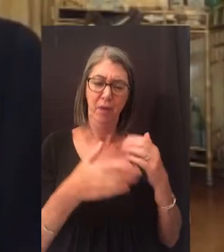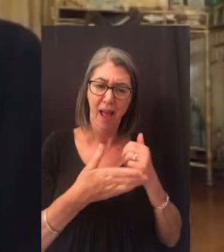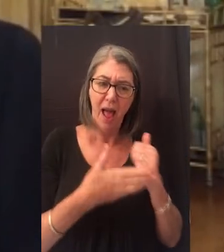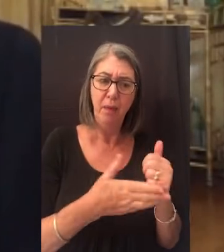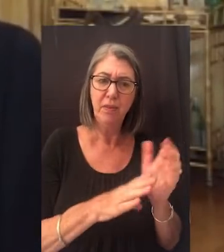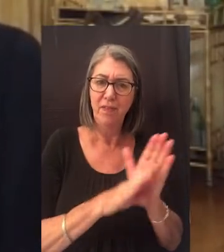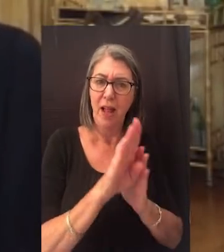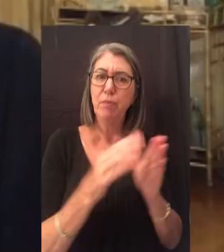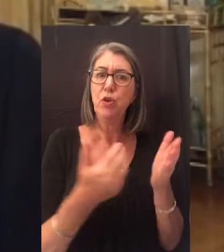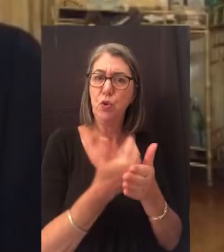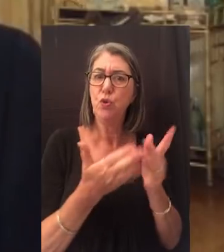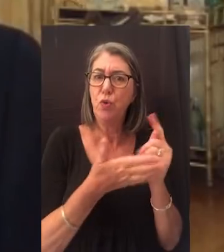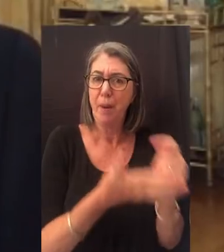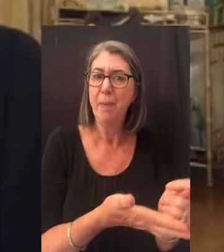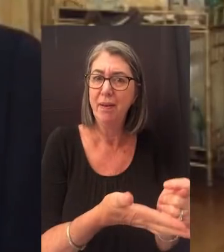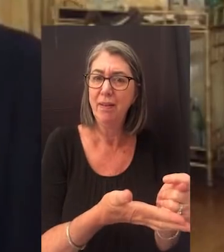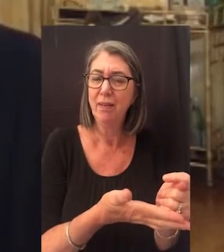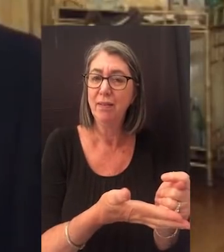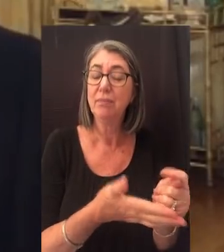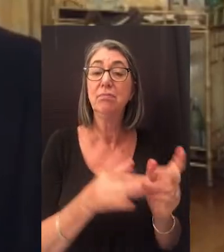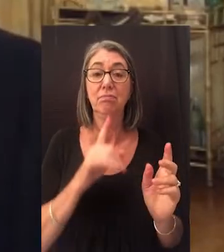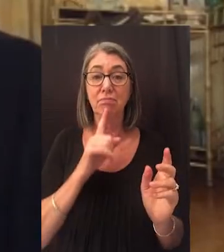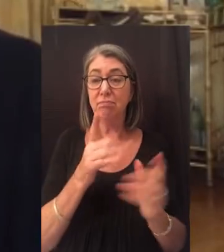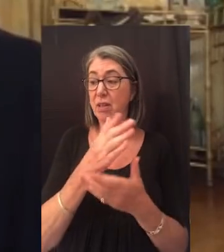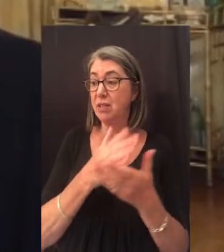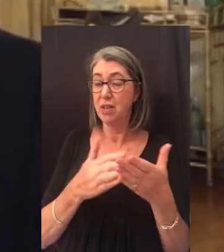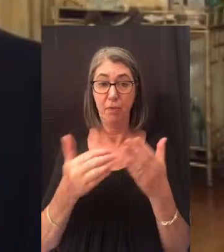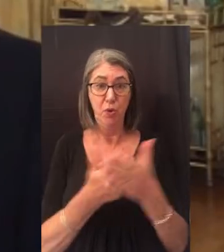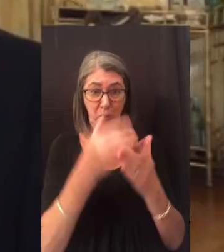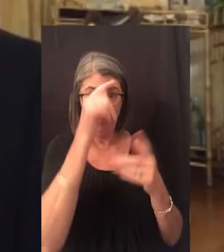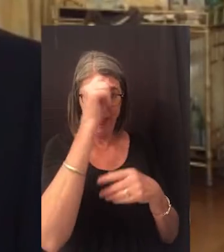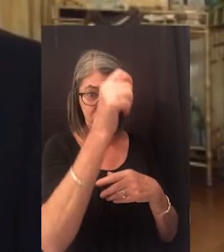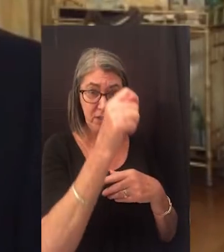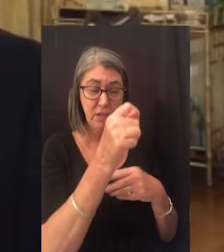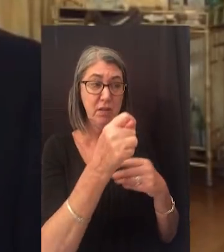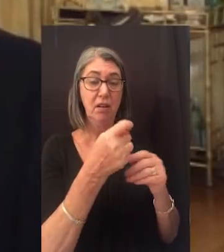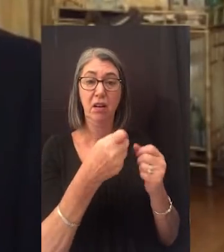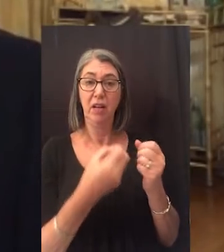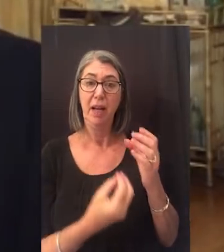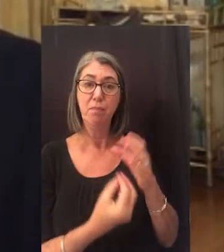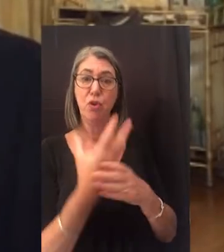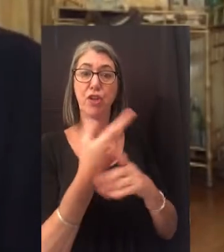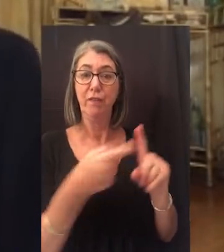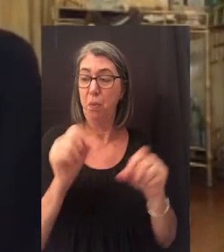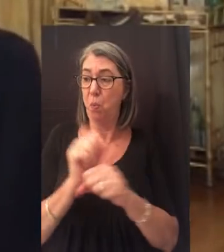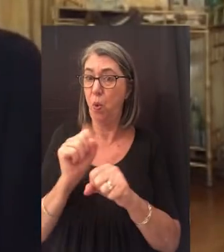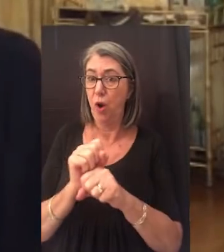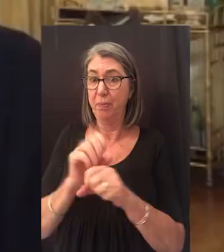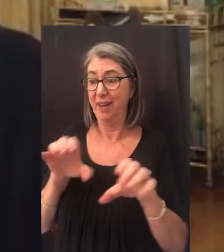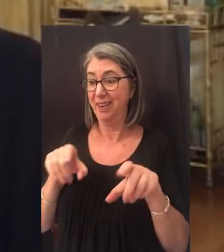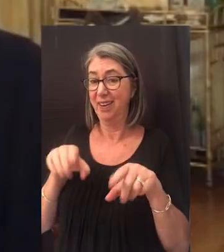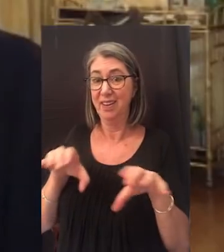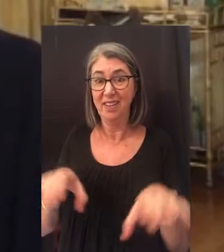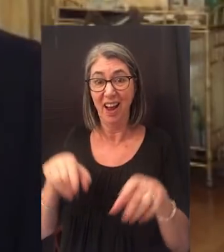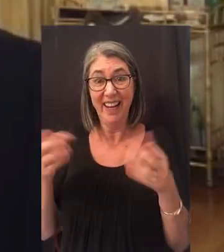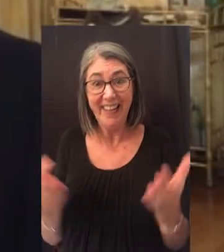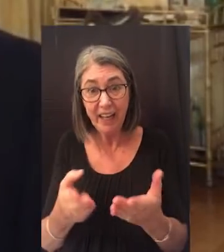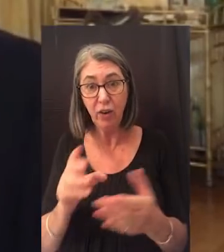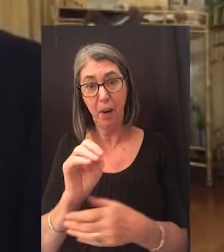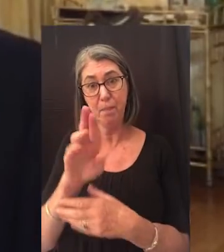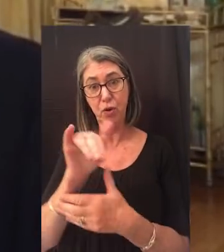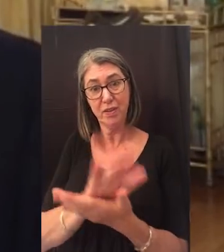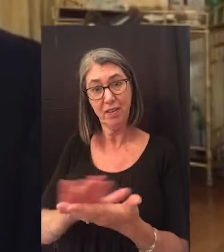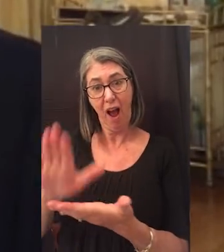develop new treatments. Indeed, some of those new theories are emerging from work being done right here at Mercy